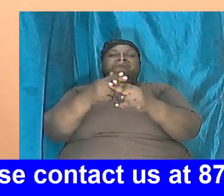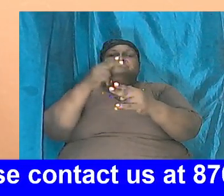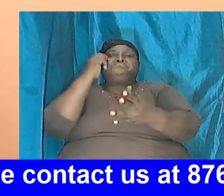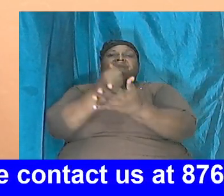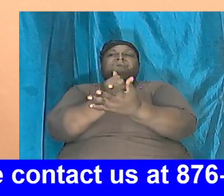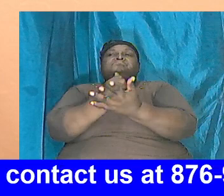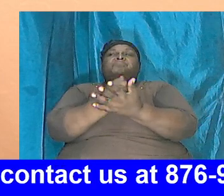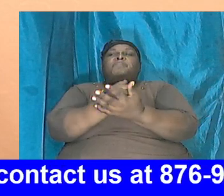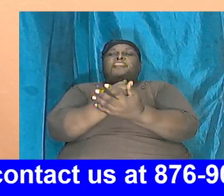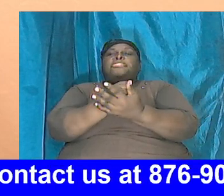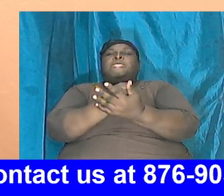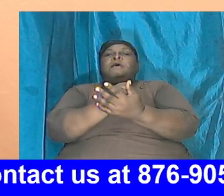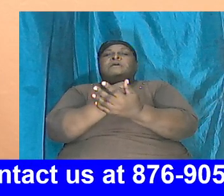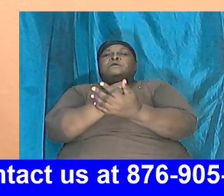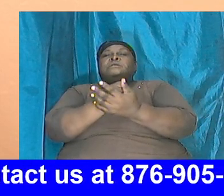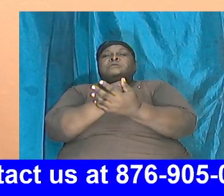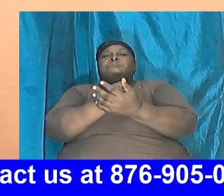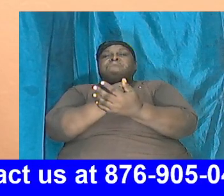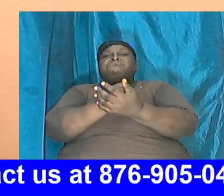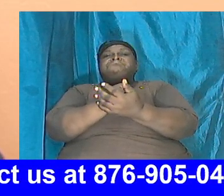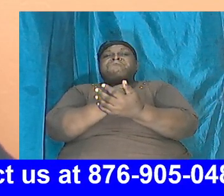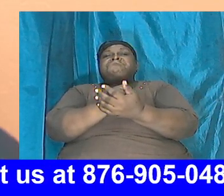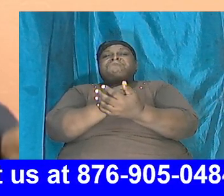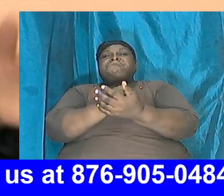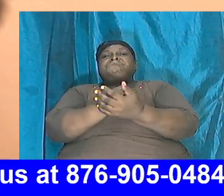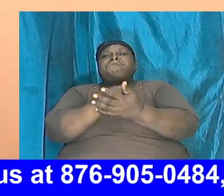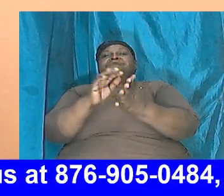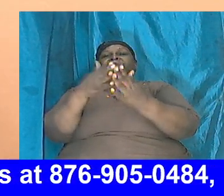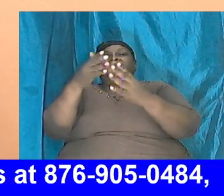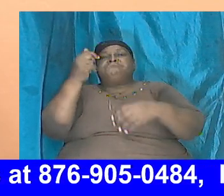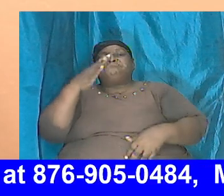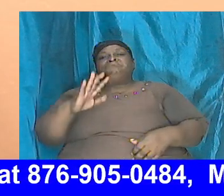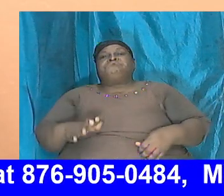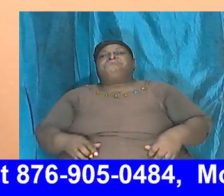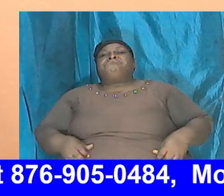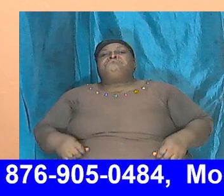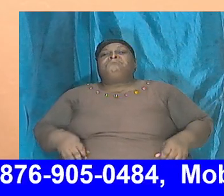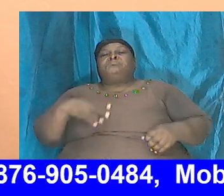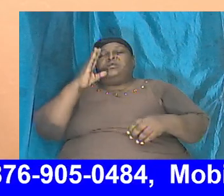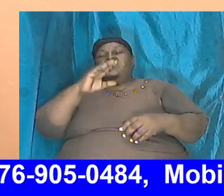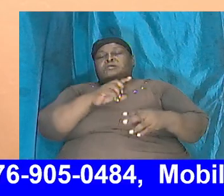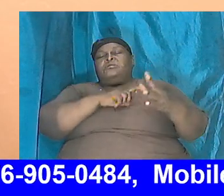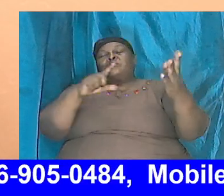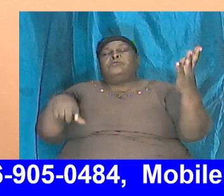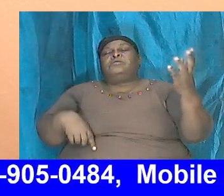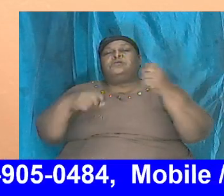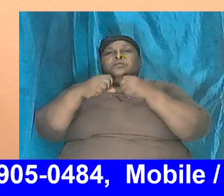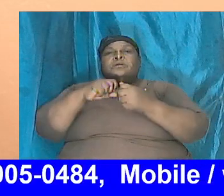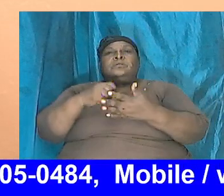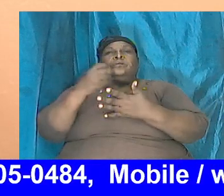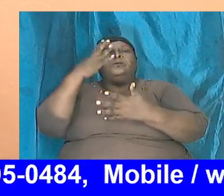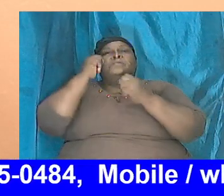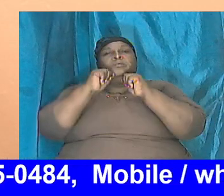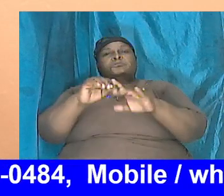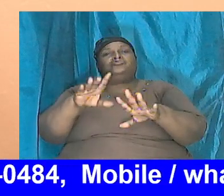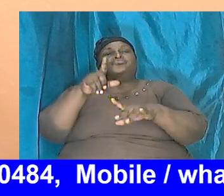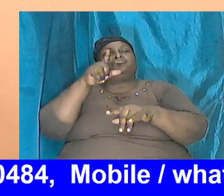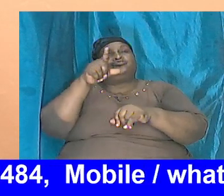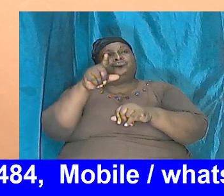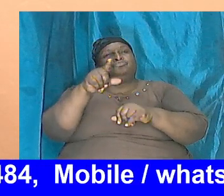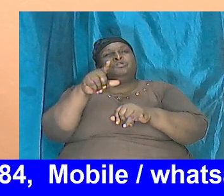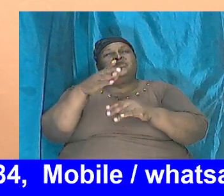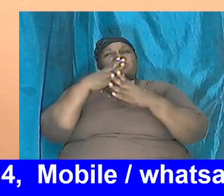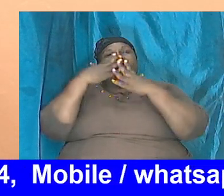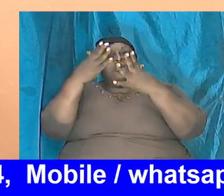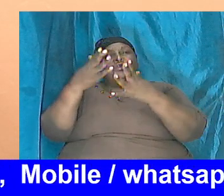amen amen amen praise God the Lord richly bless you saints of the most high God we thank you for